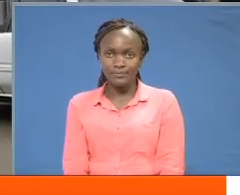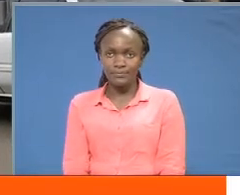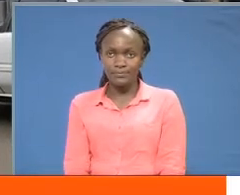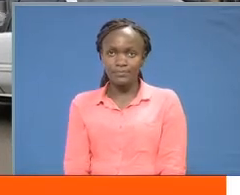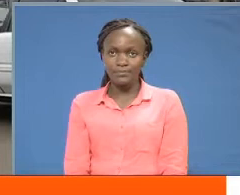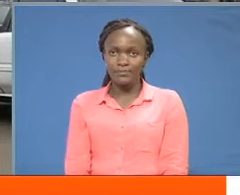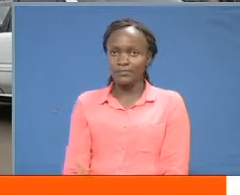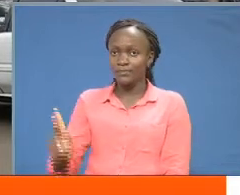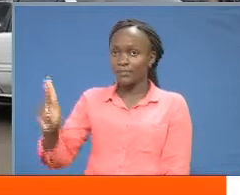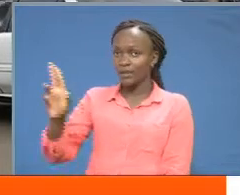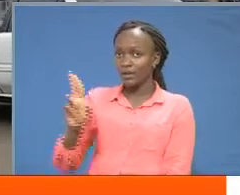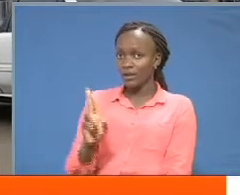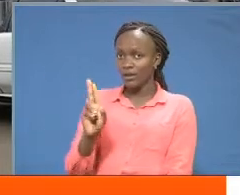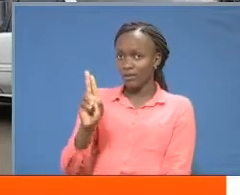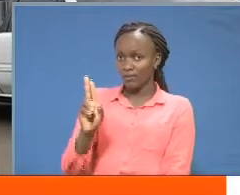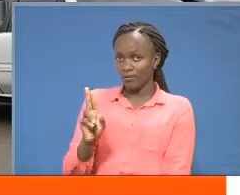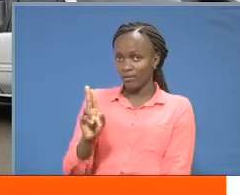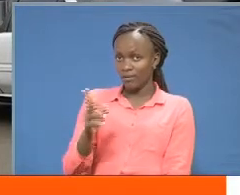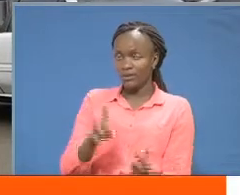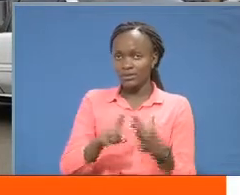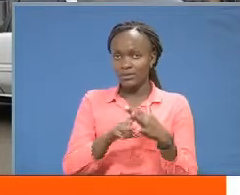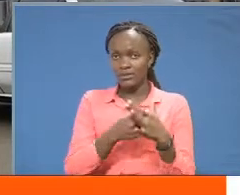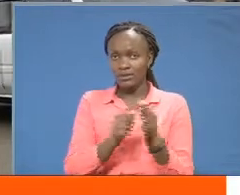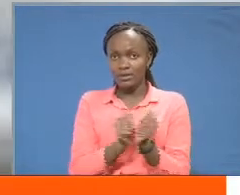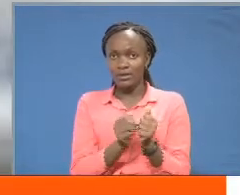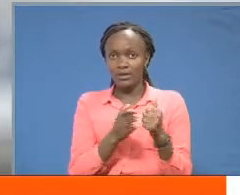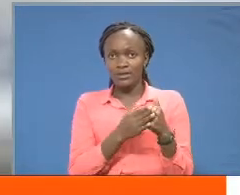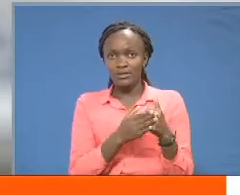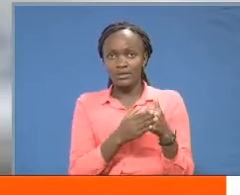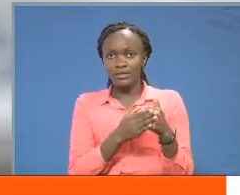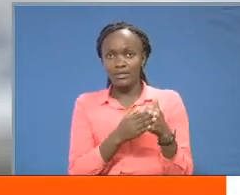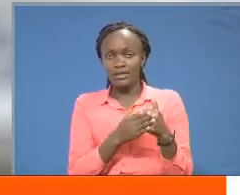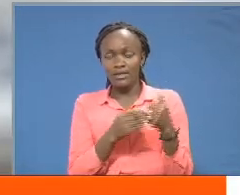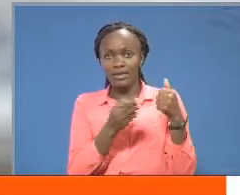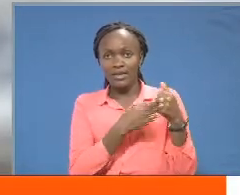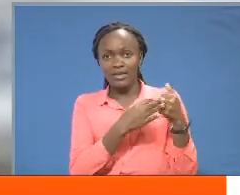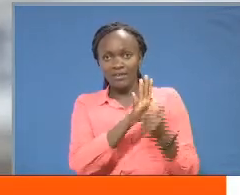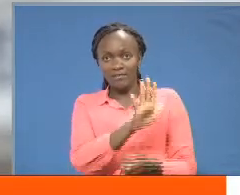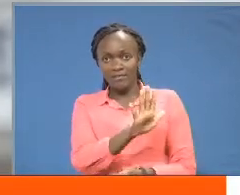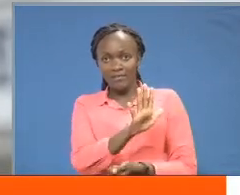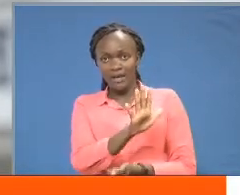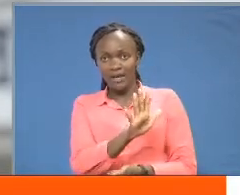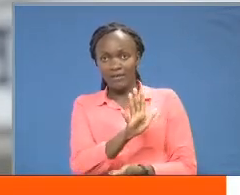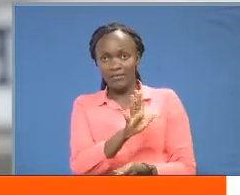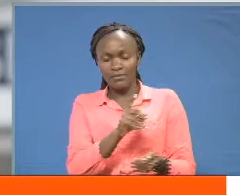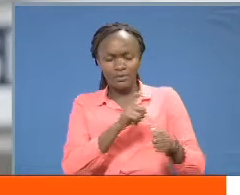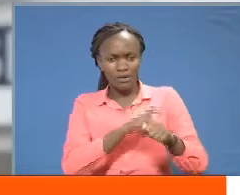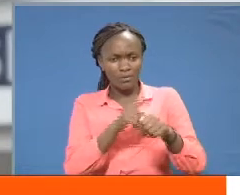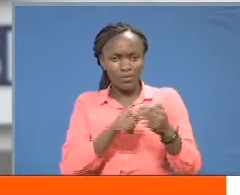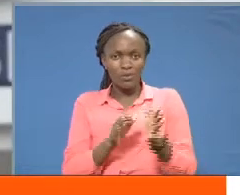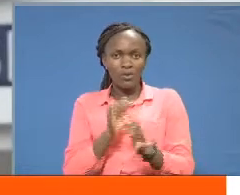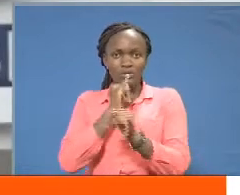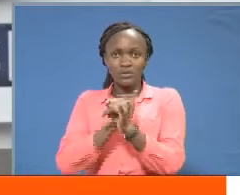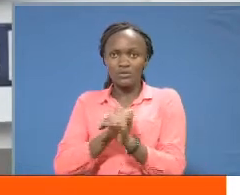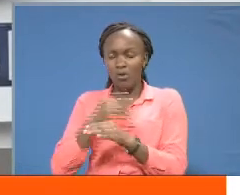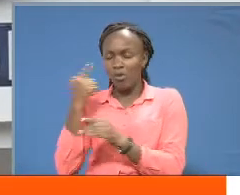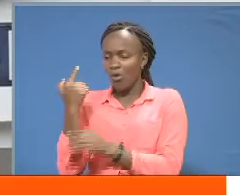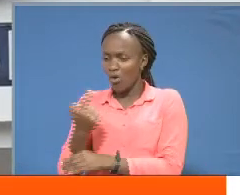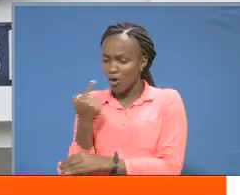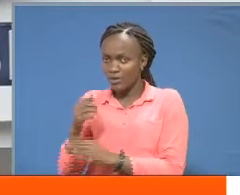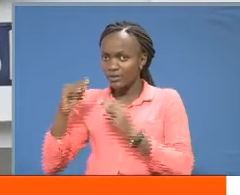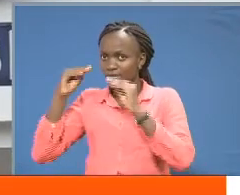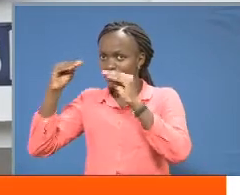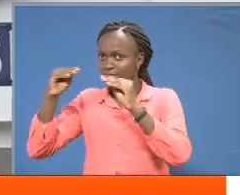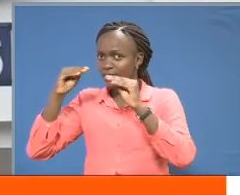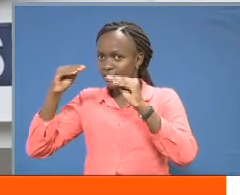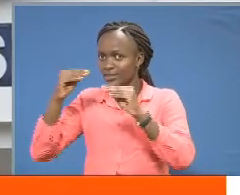kenyatta university was established in 1985 at the time the institution was only offering teaching courses